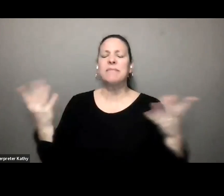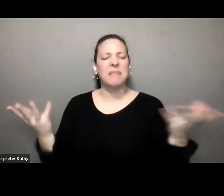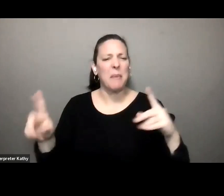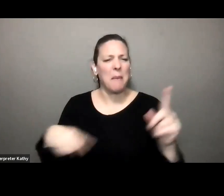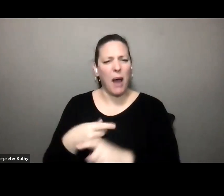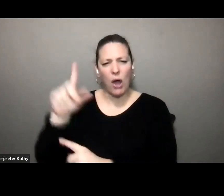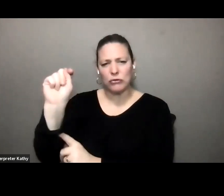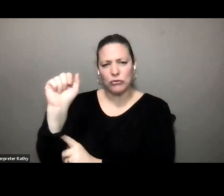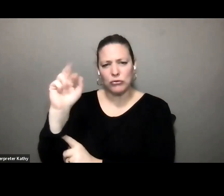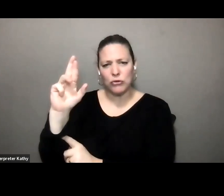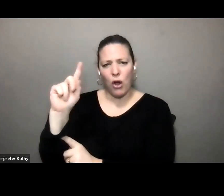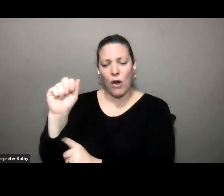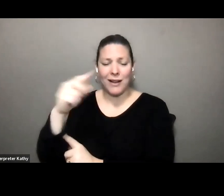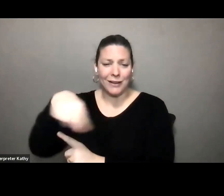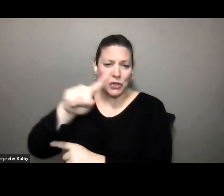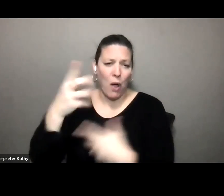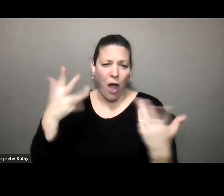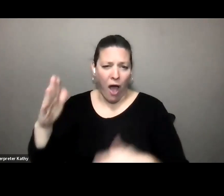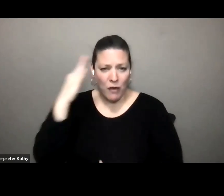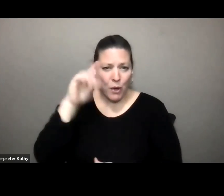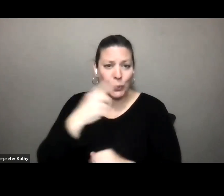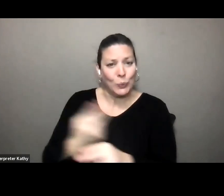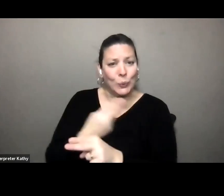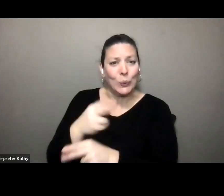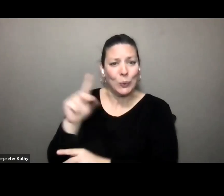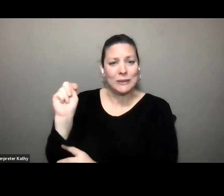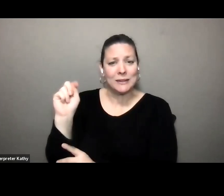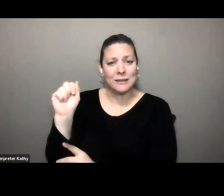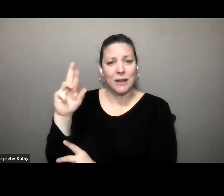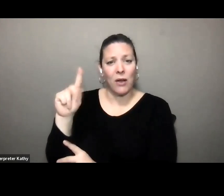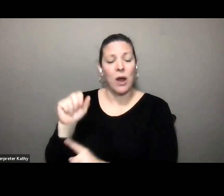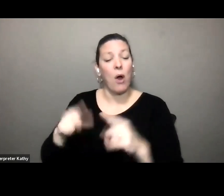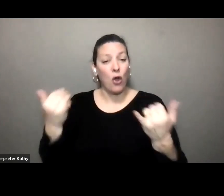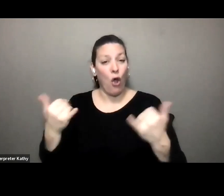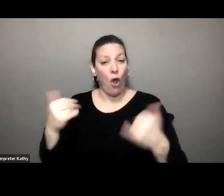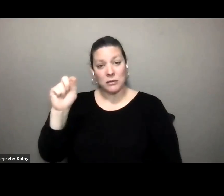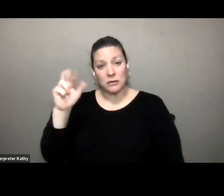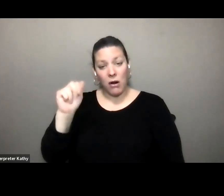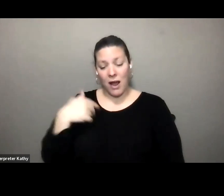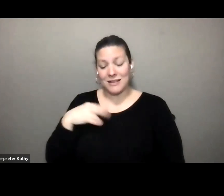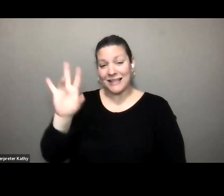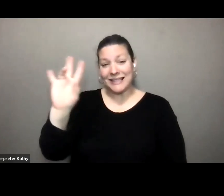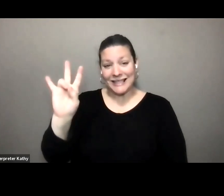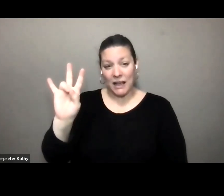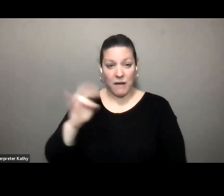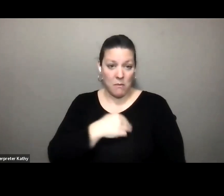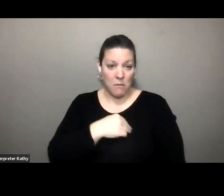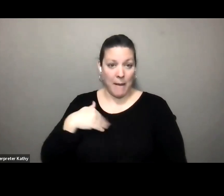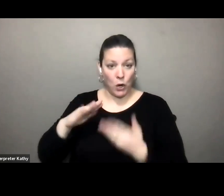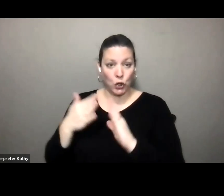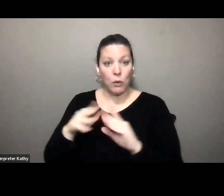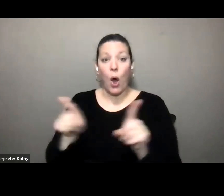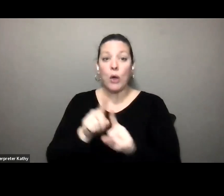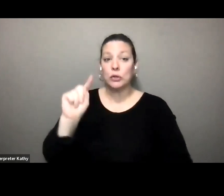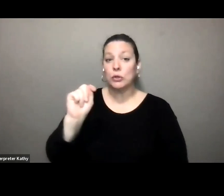you are familiar with since you guys are writers but currently tarda is comprised of seven member communities in addition to the city of